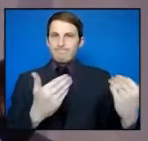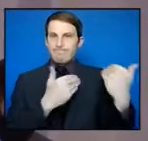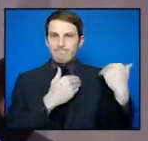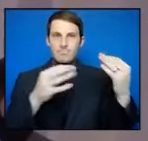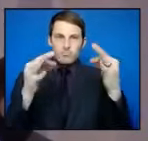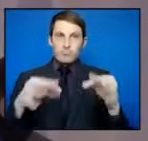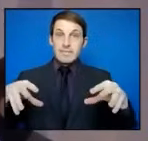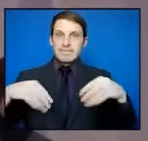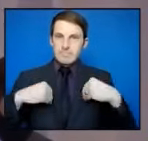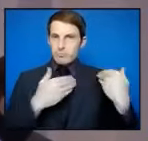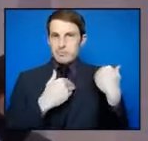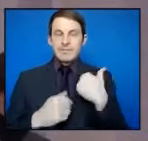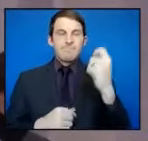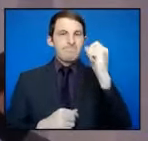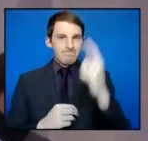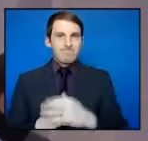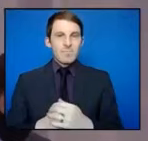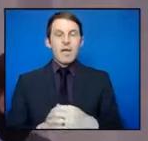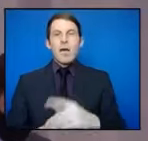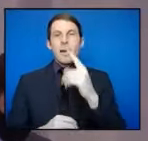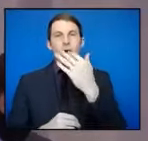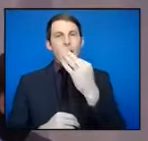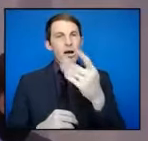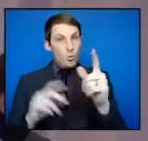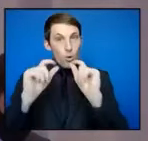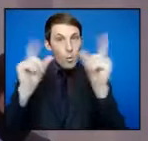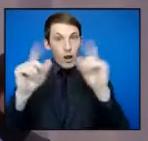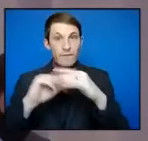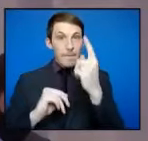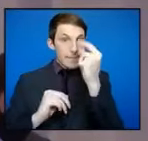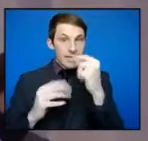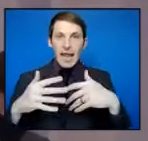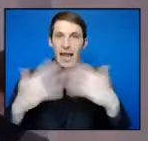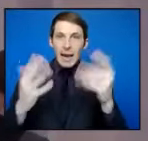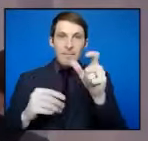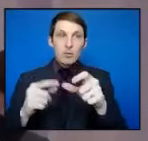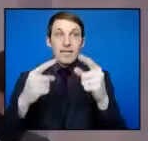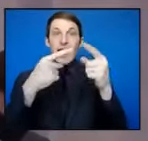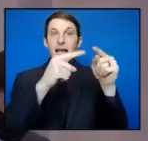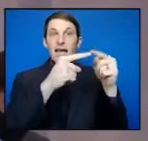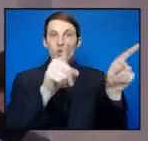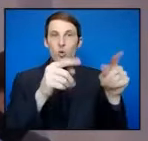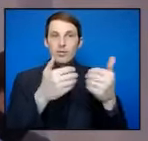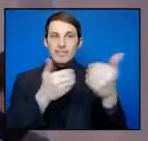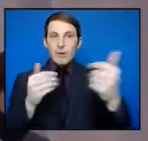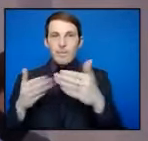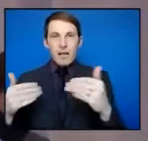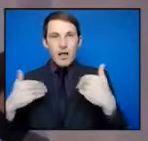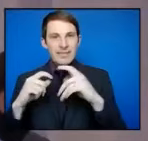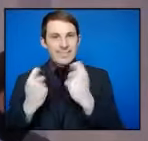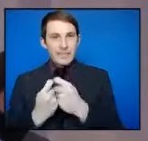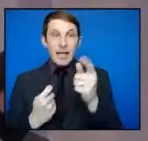confirm then, are you aware of the ability of anyone external to the public health team that can independently